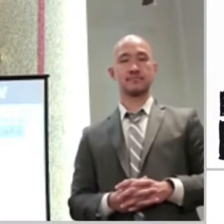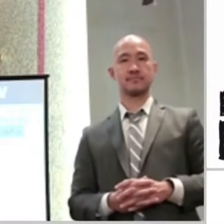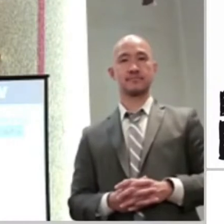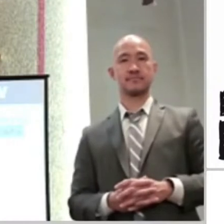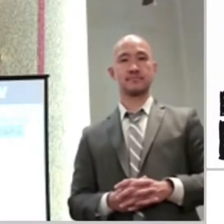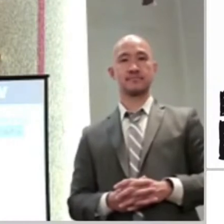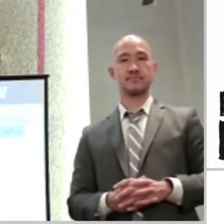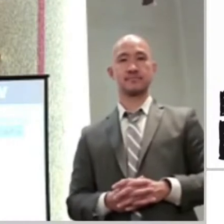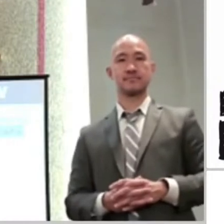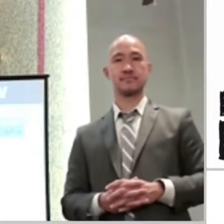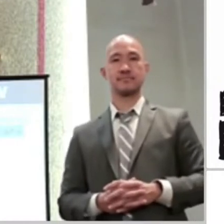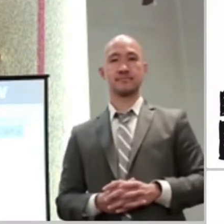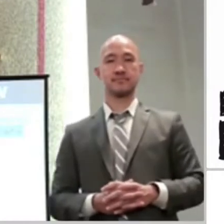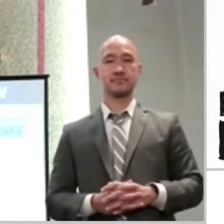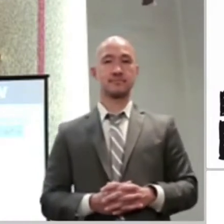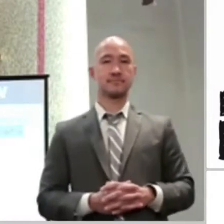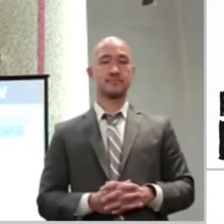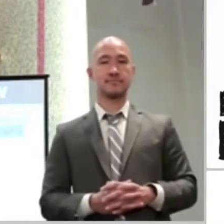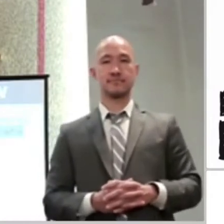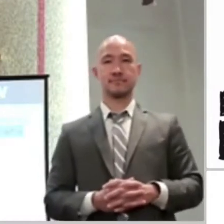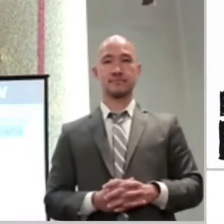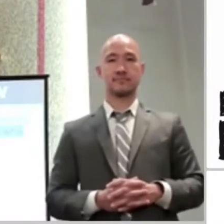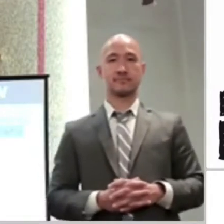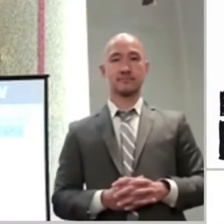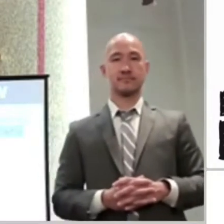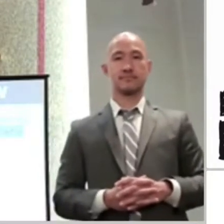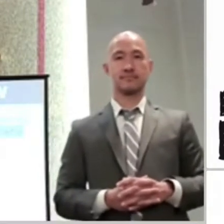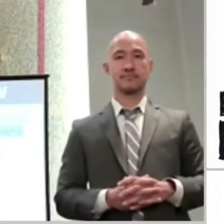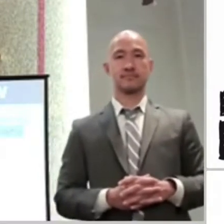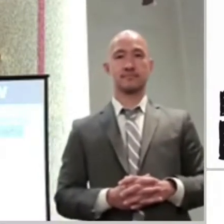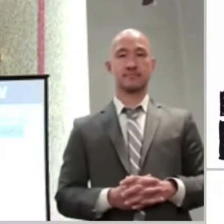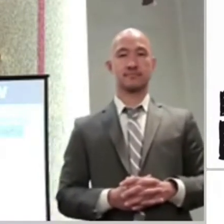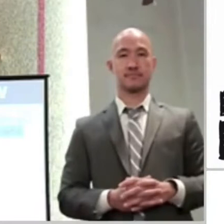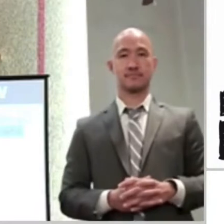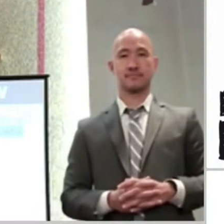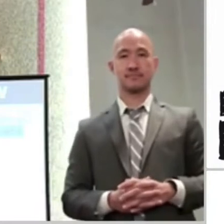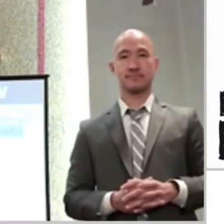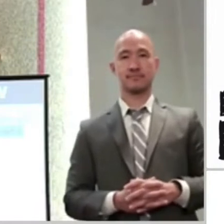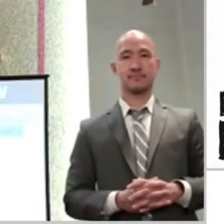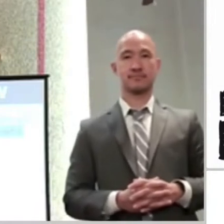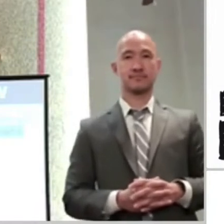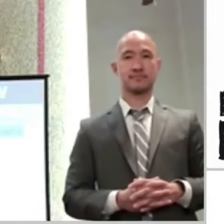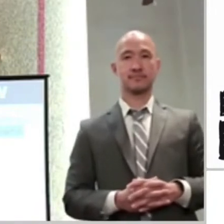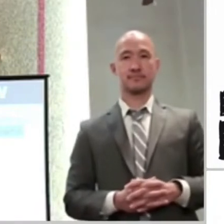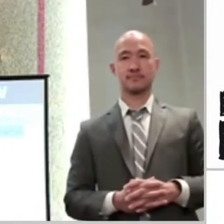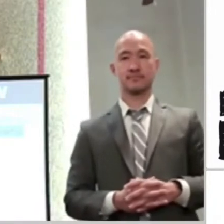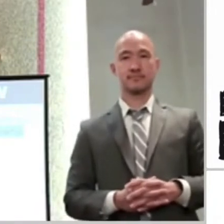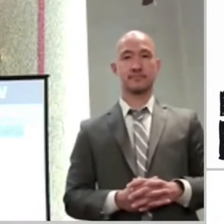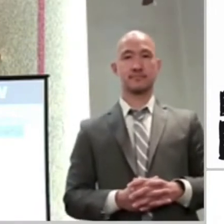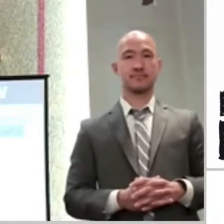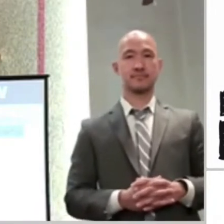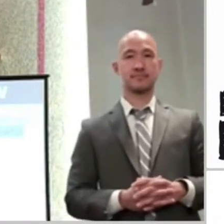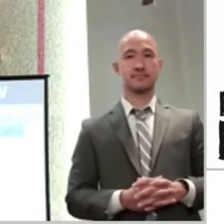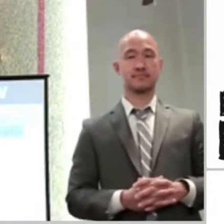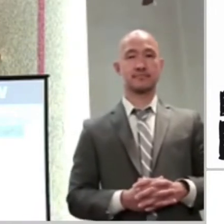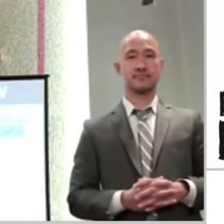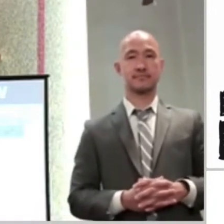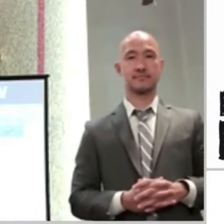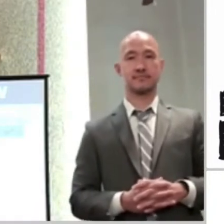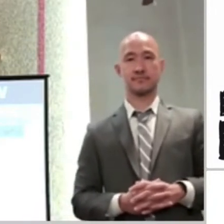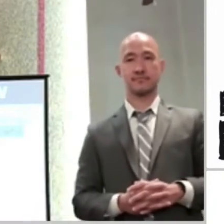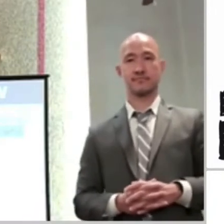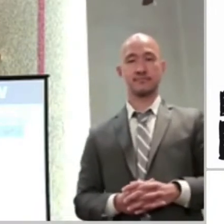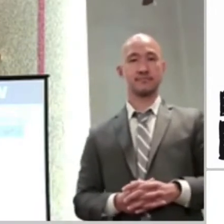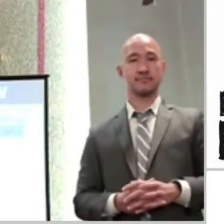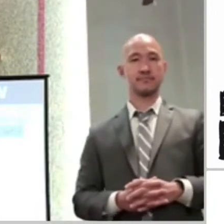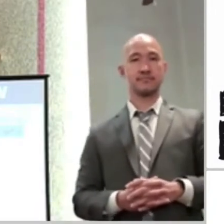troubles us like that, we let it trouble us enough, get us anxious